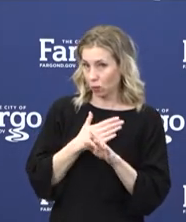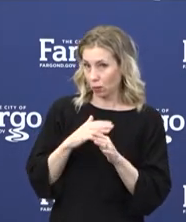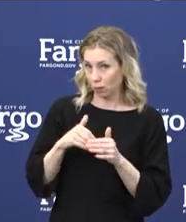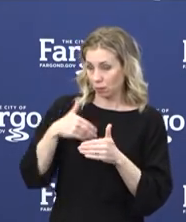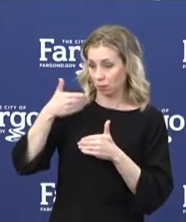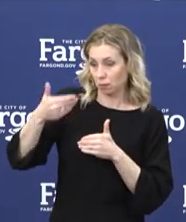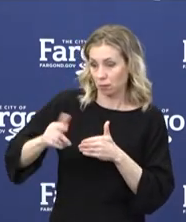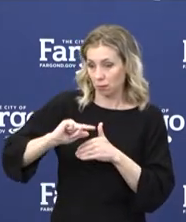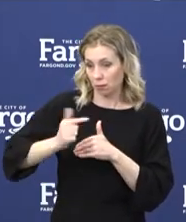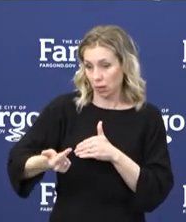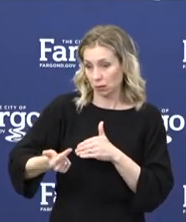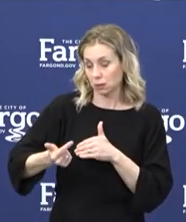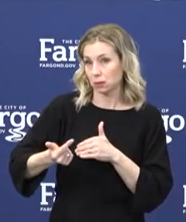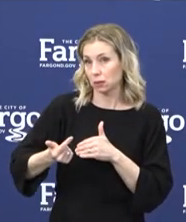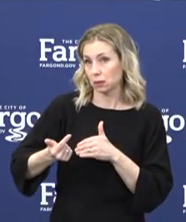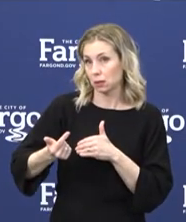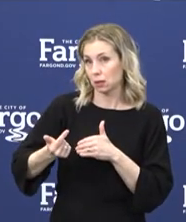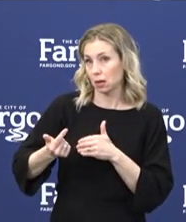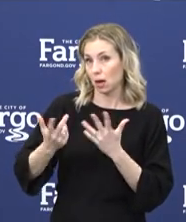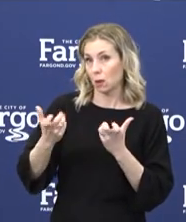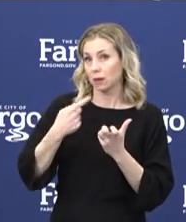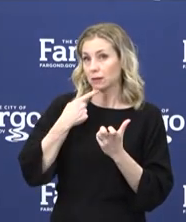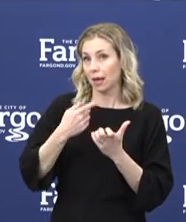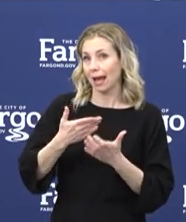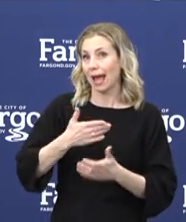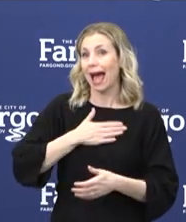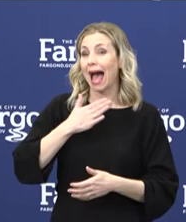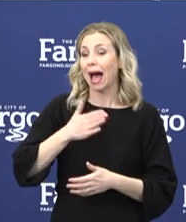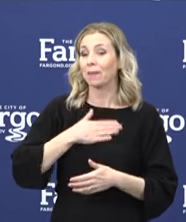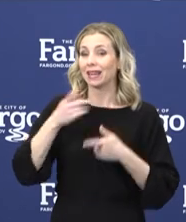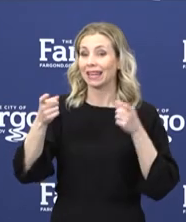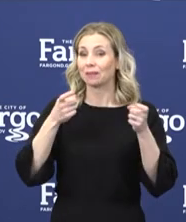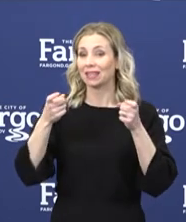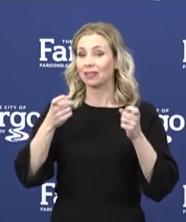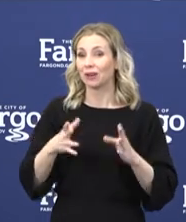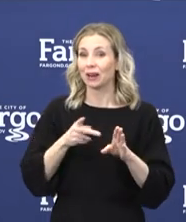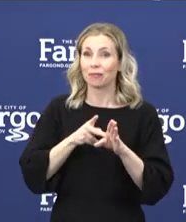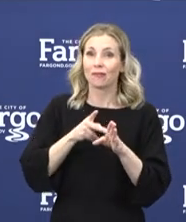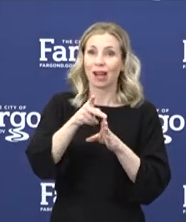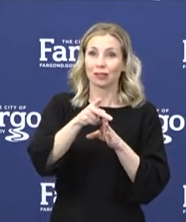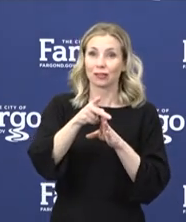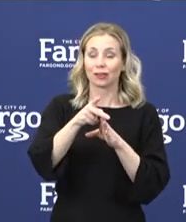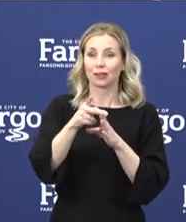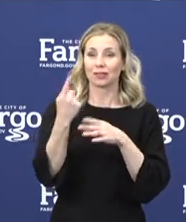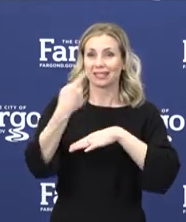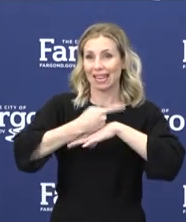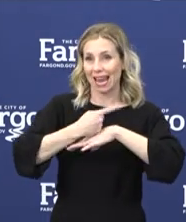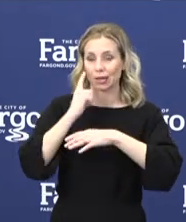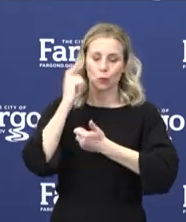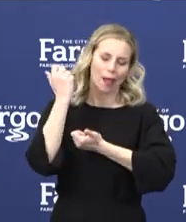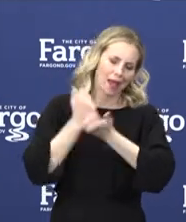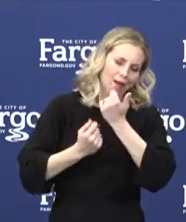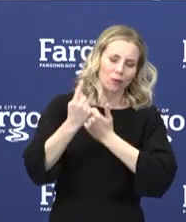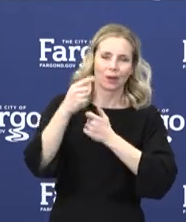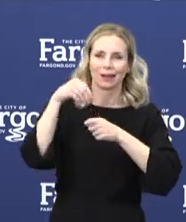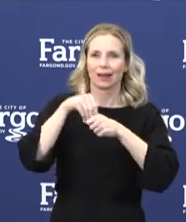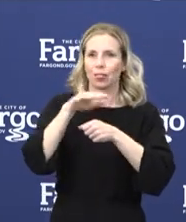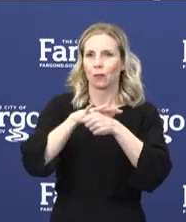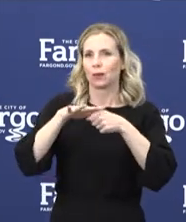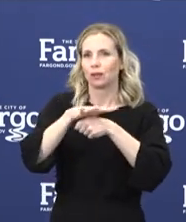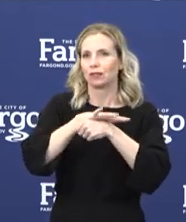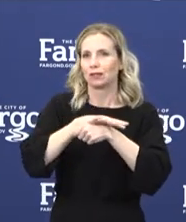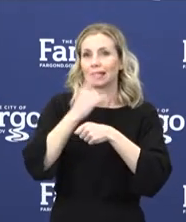to say happy Administrative Professionals Day to everyone in the region,